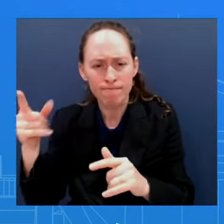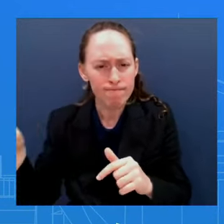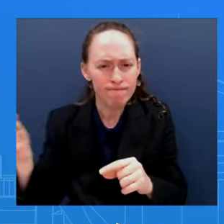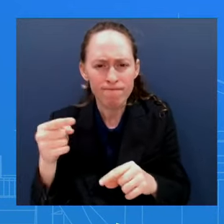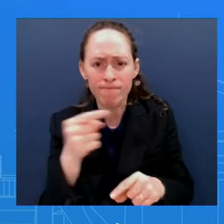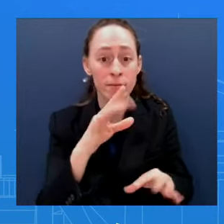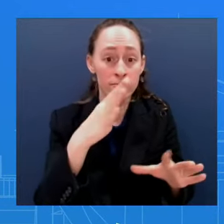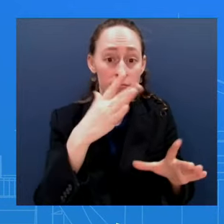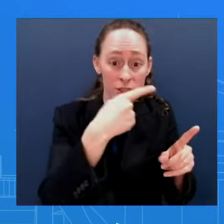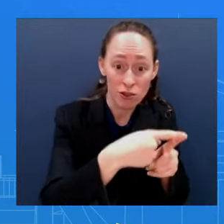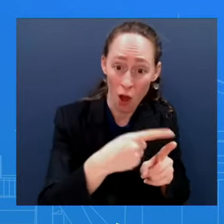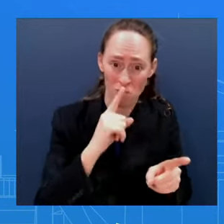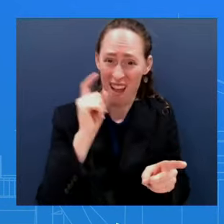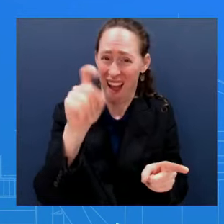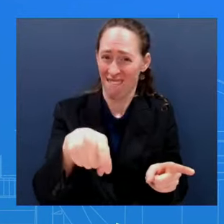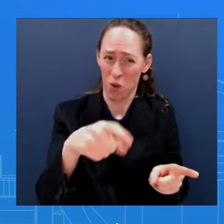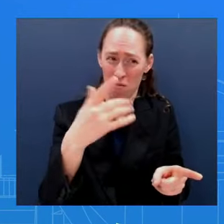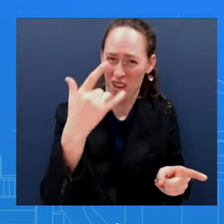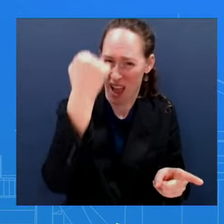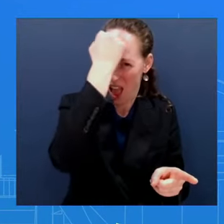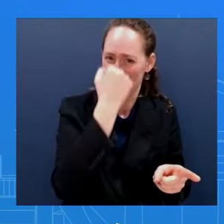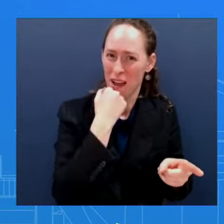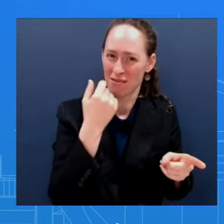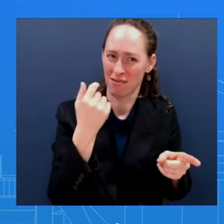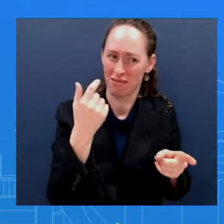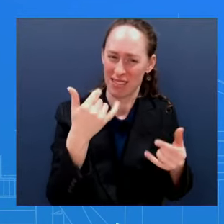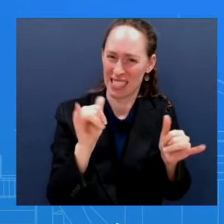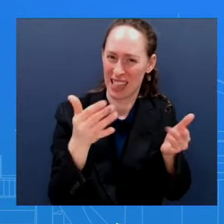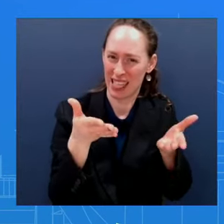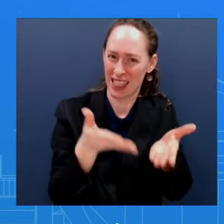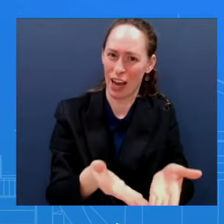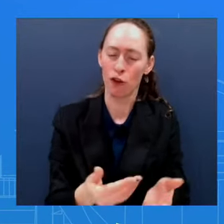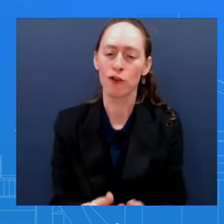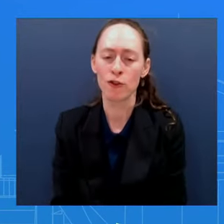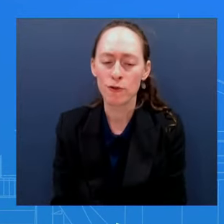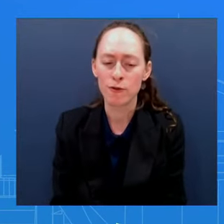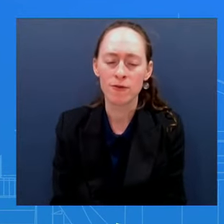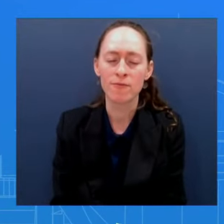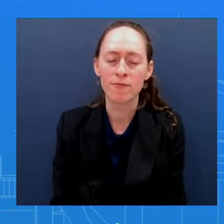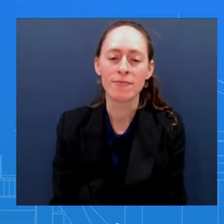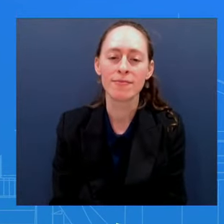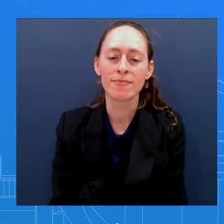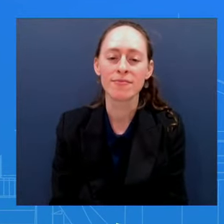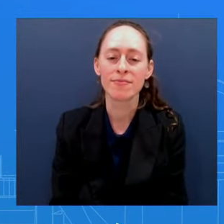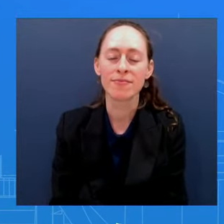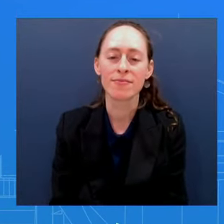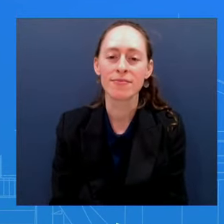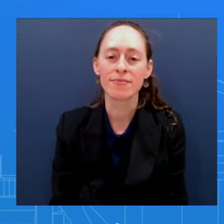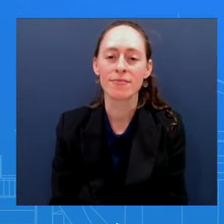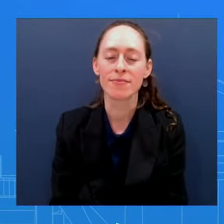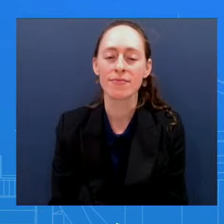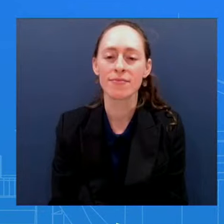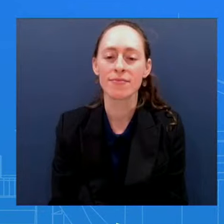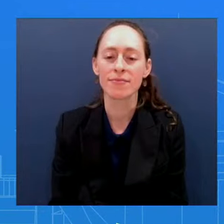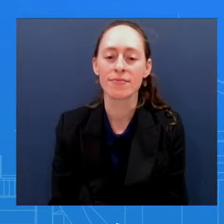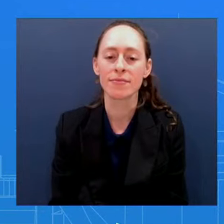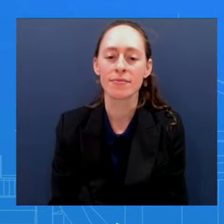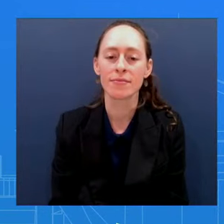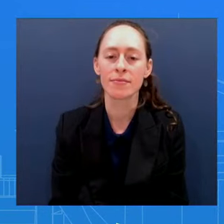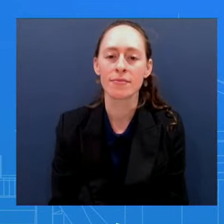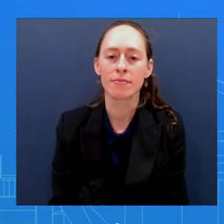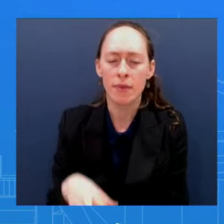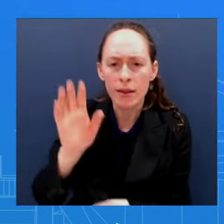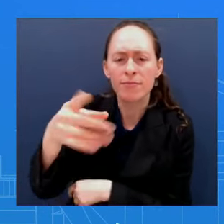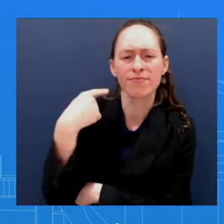top And he also said that Israel indiscriminately killing people in Gaza Yet he's willing to sign off on almost